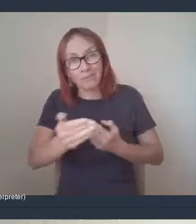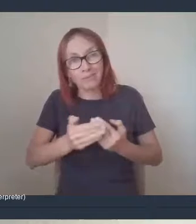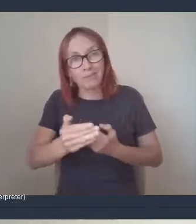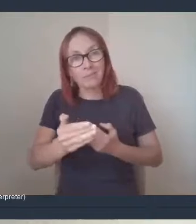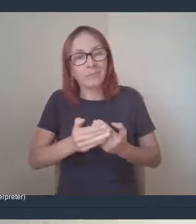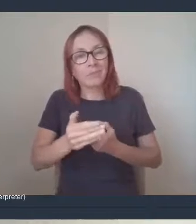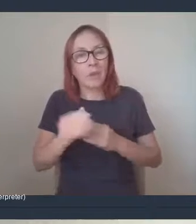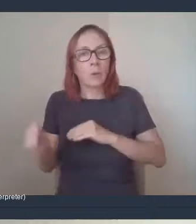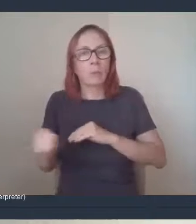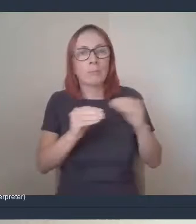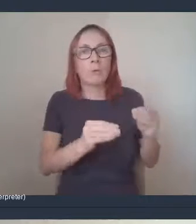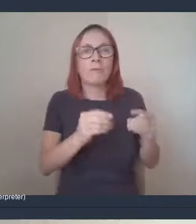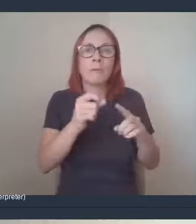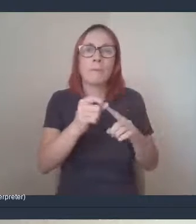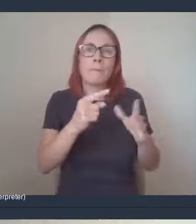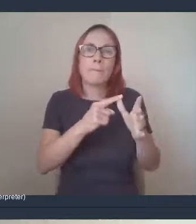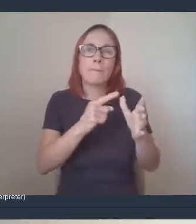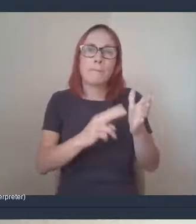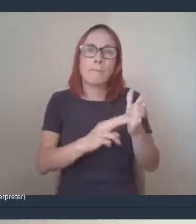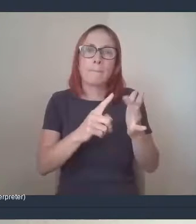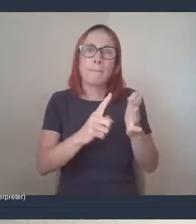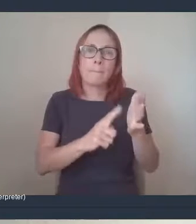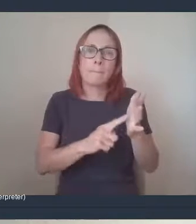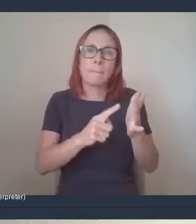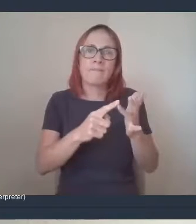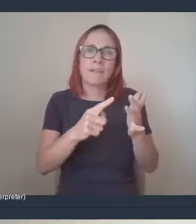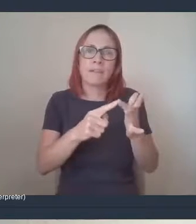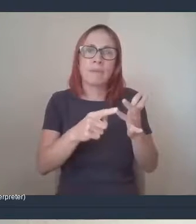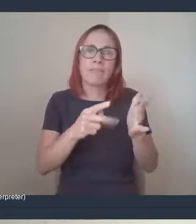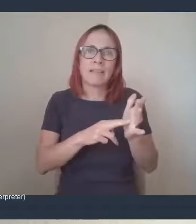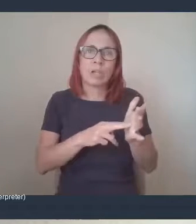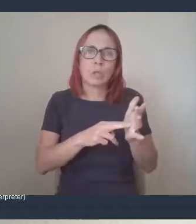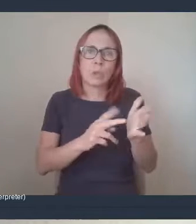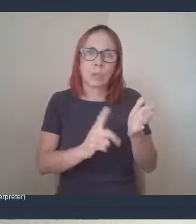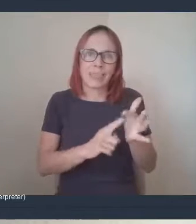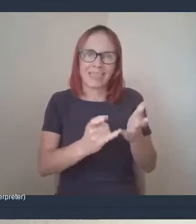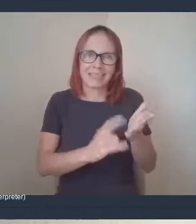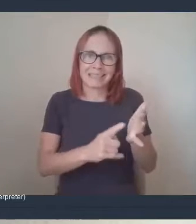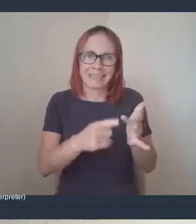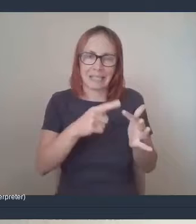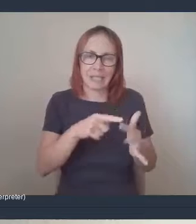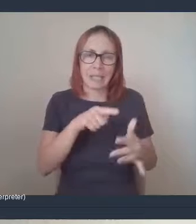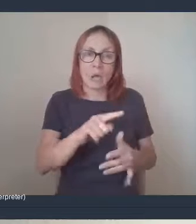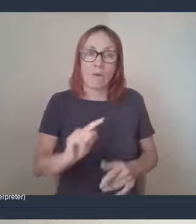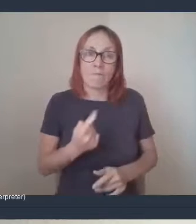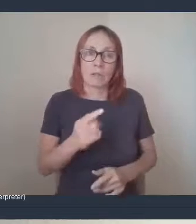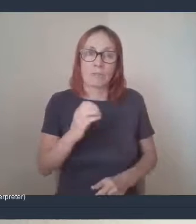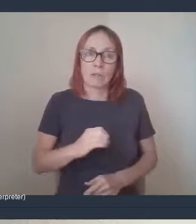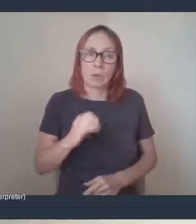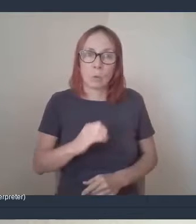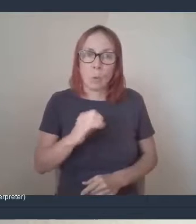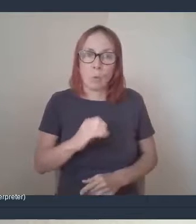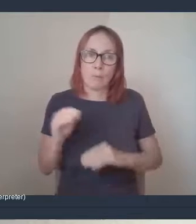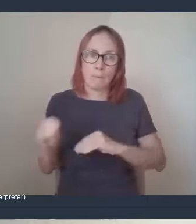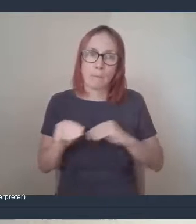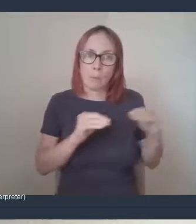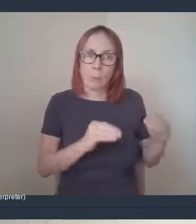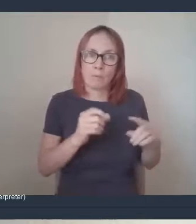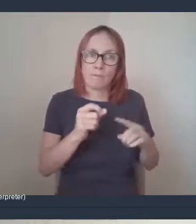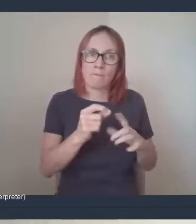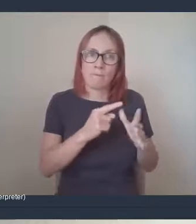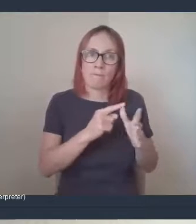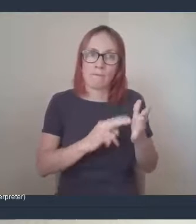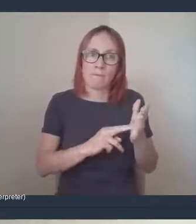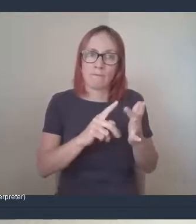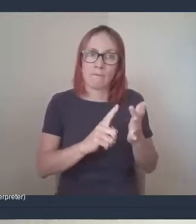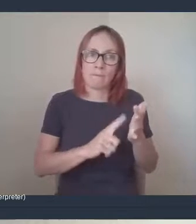Lesley. Um, that's due to happen on the 1st of October. Um, so that's when we're going to hopefully be moving into a